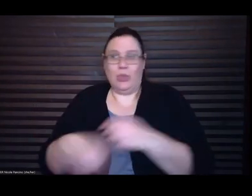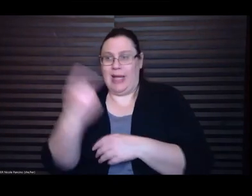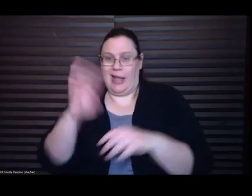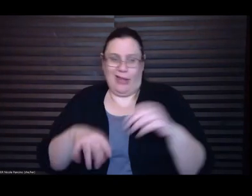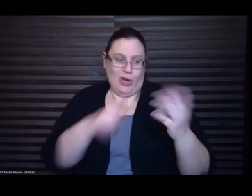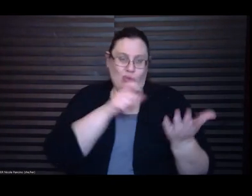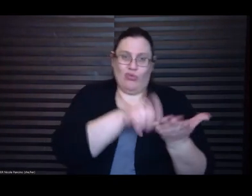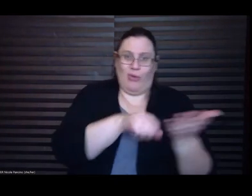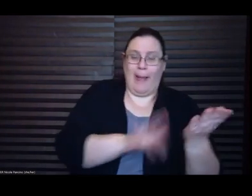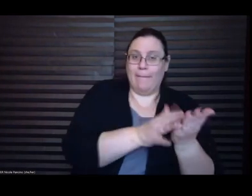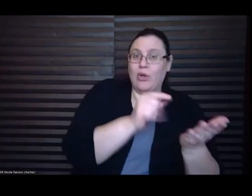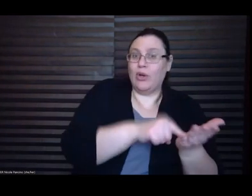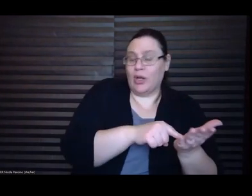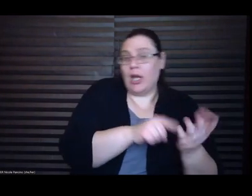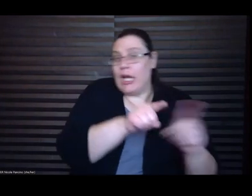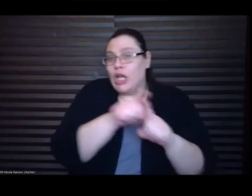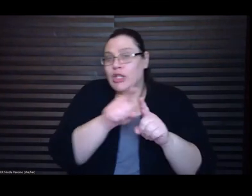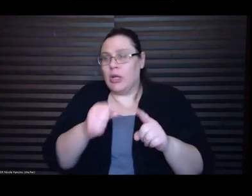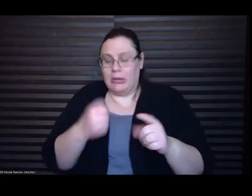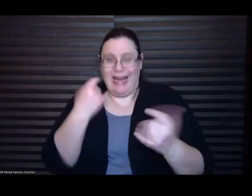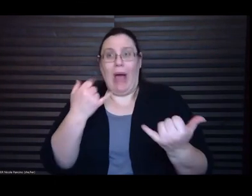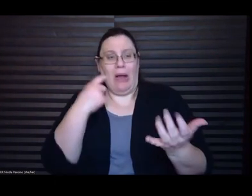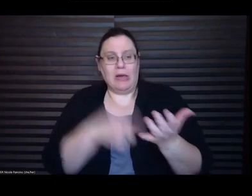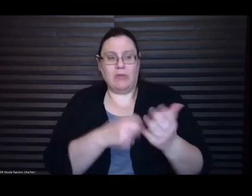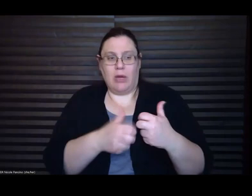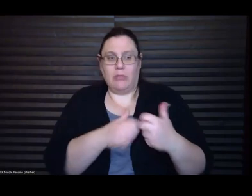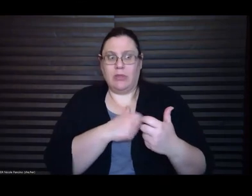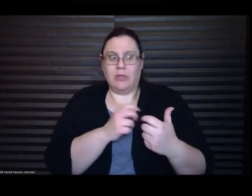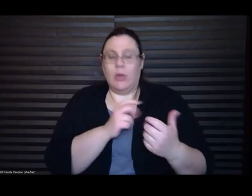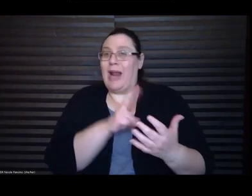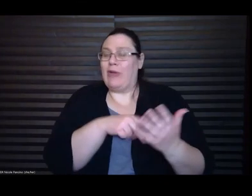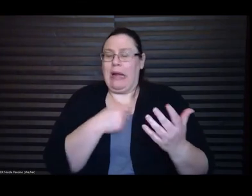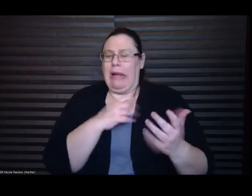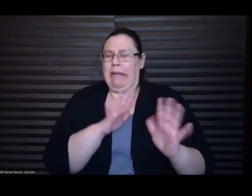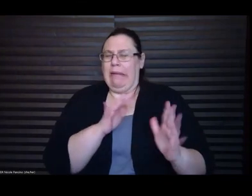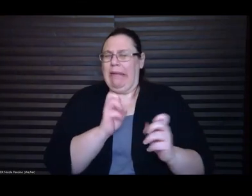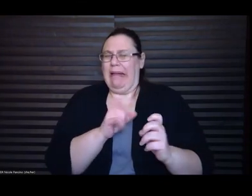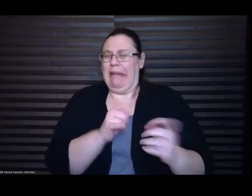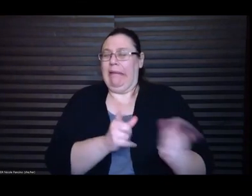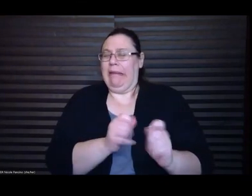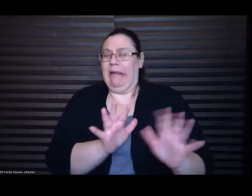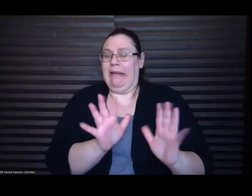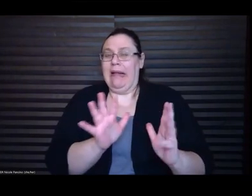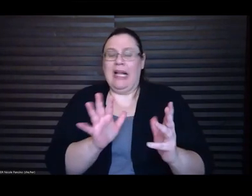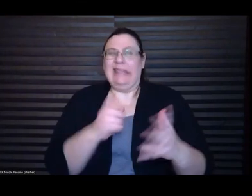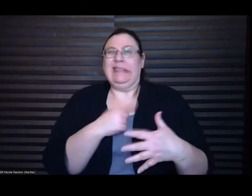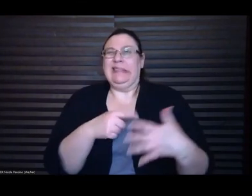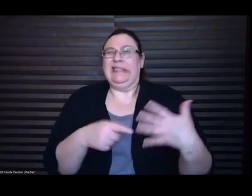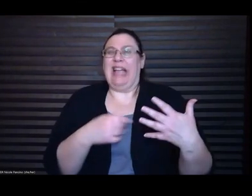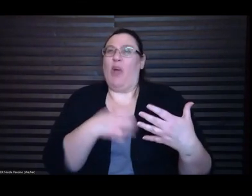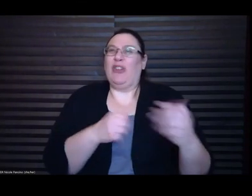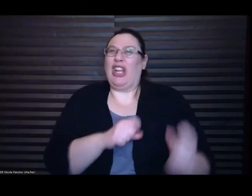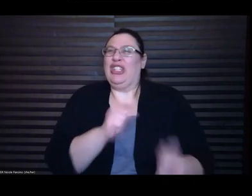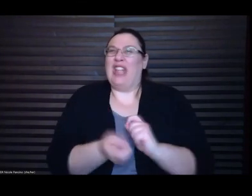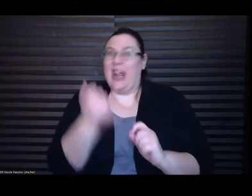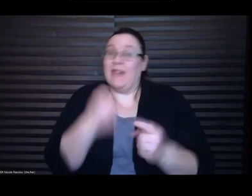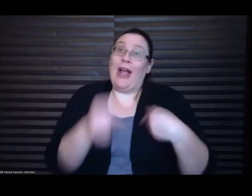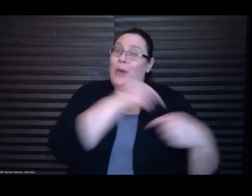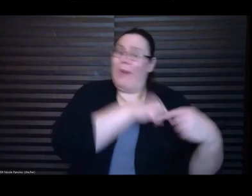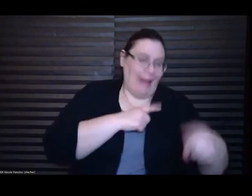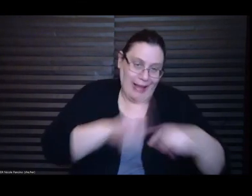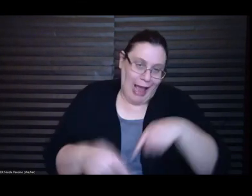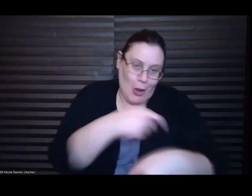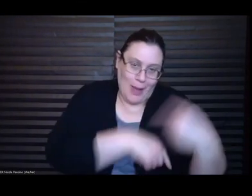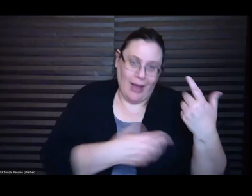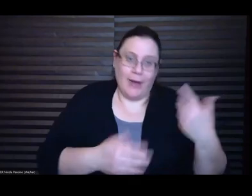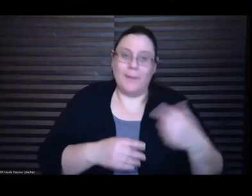when I'm reading through it I'm like oh I have all these things that I would change if I could go back but I can't so it's also yeah like it's a weird it's I have kind